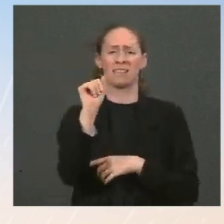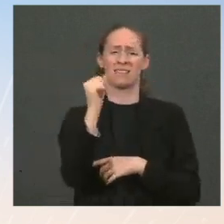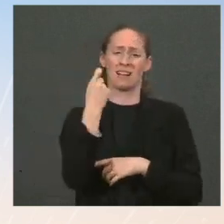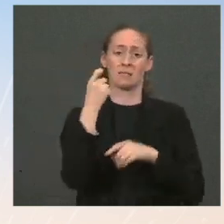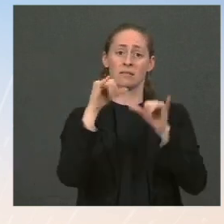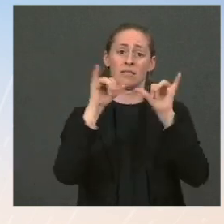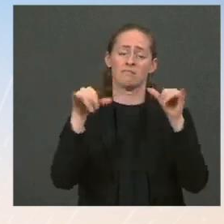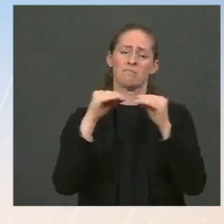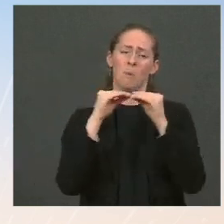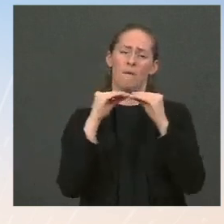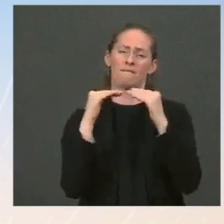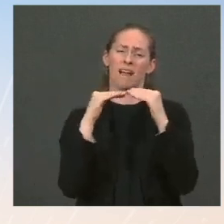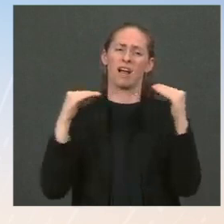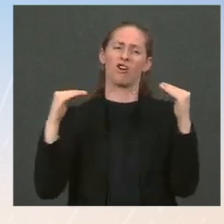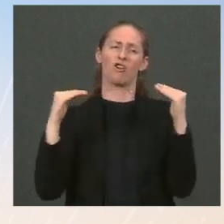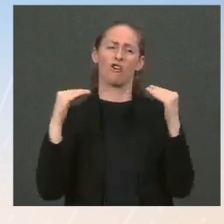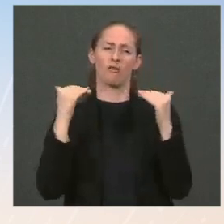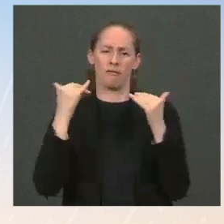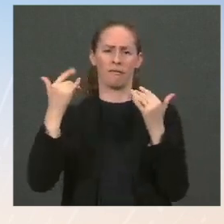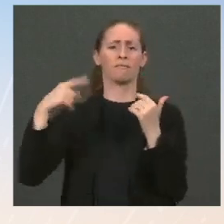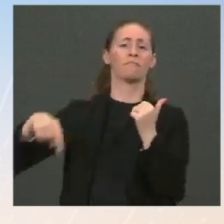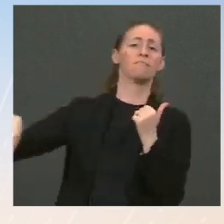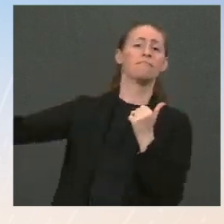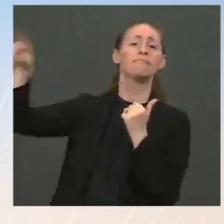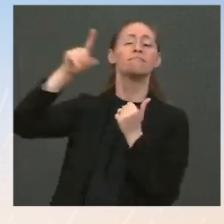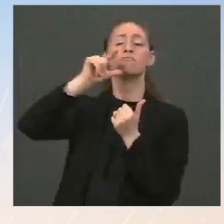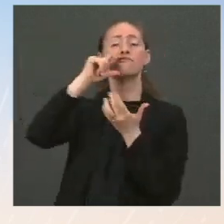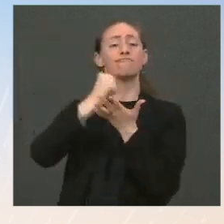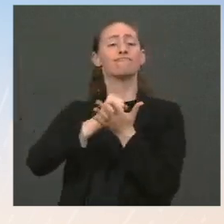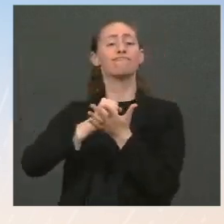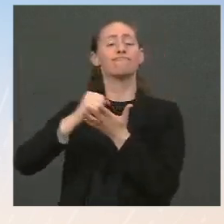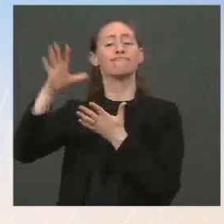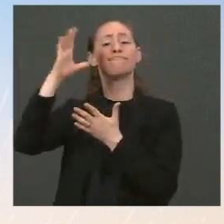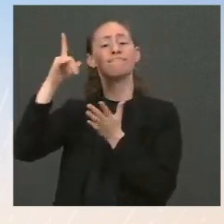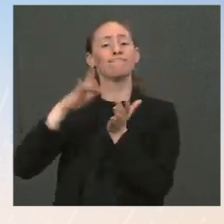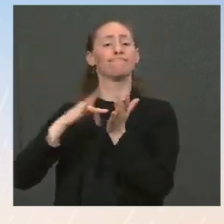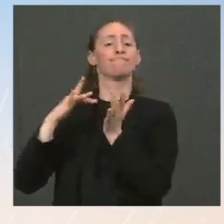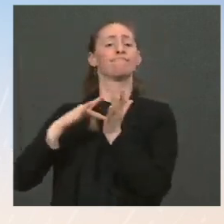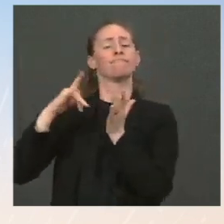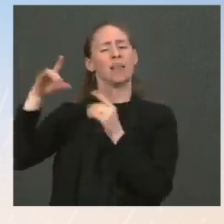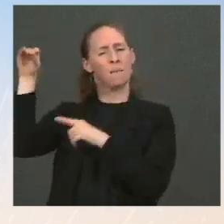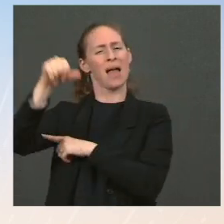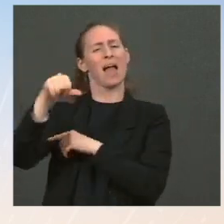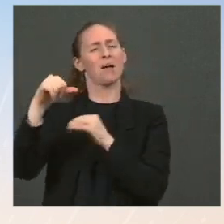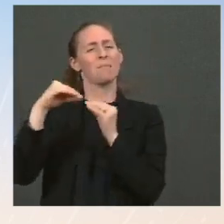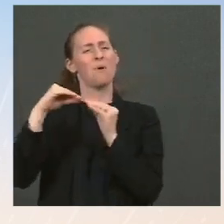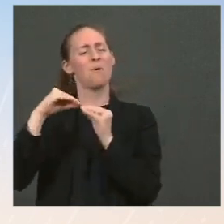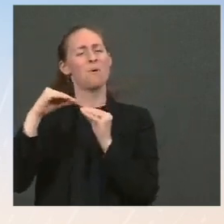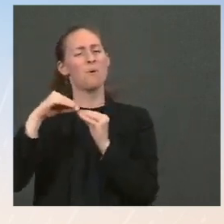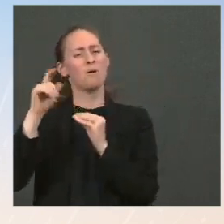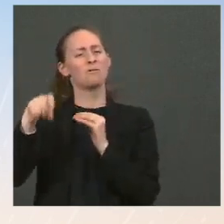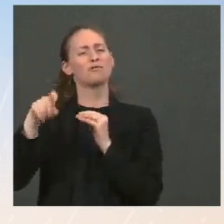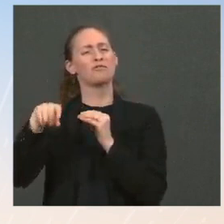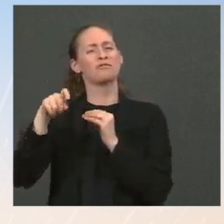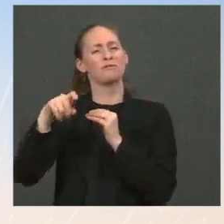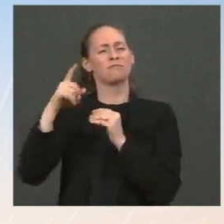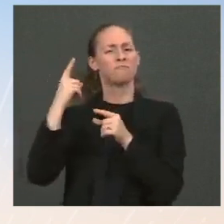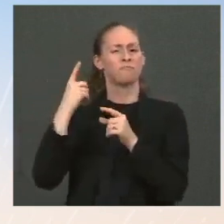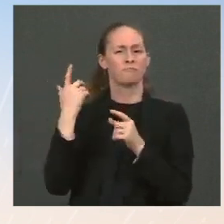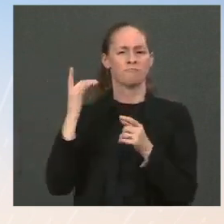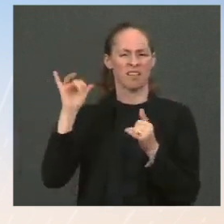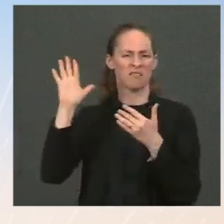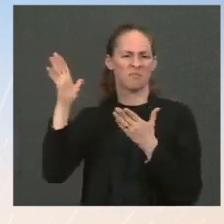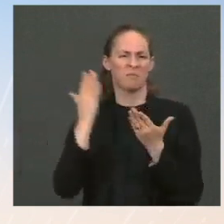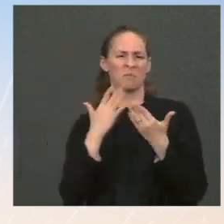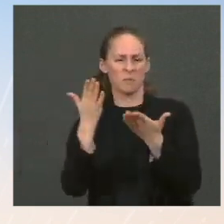corporate rate, asking the highest income Americans to pay more is certainly part of what he has proposed. But that's all